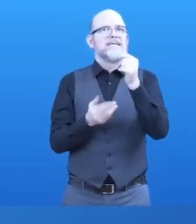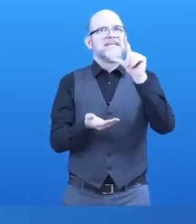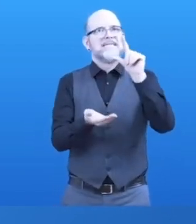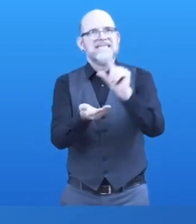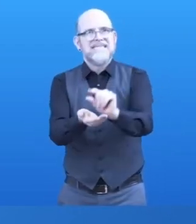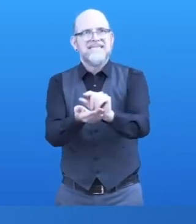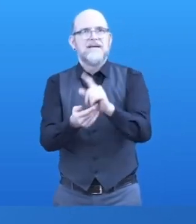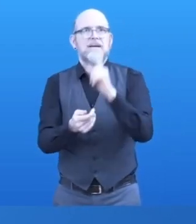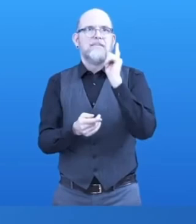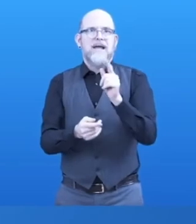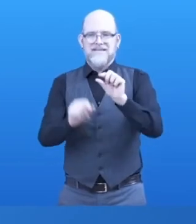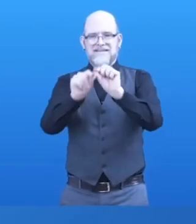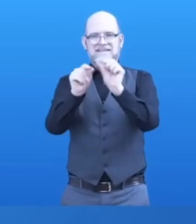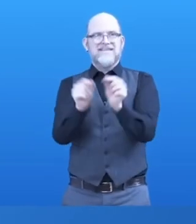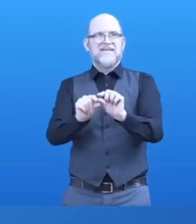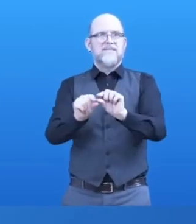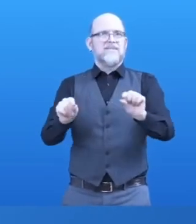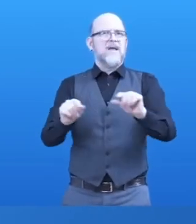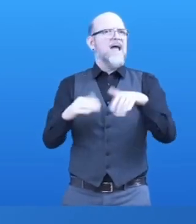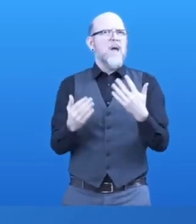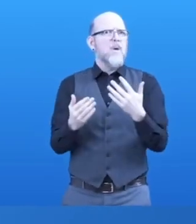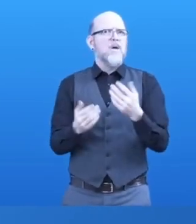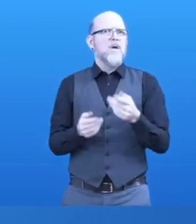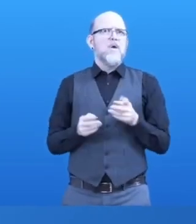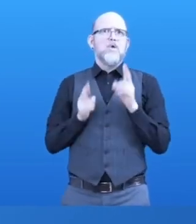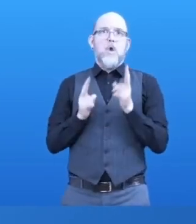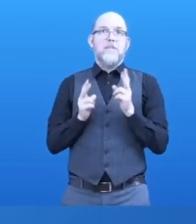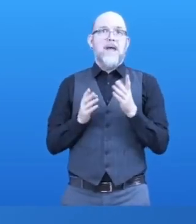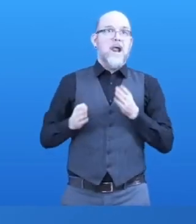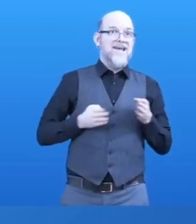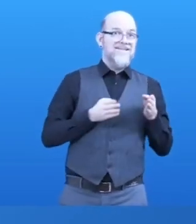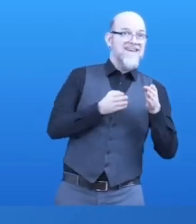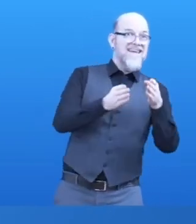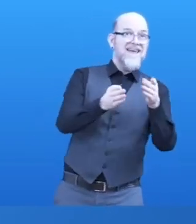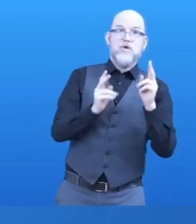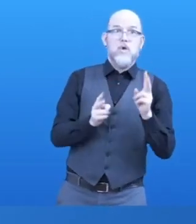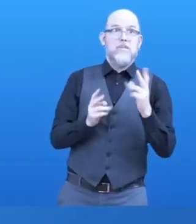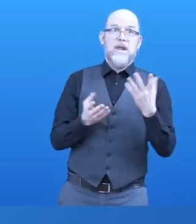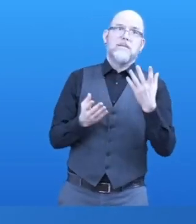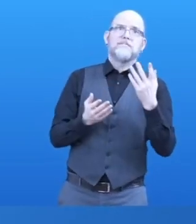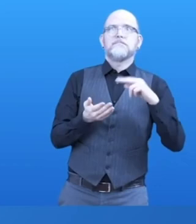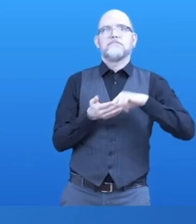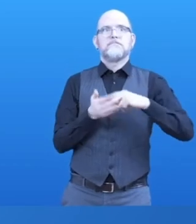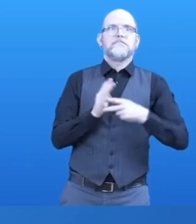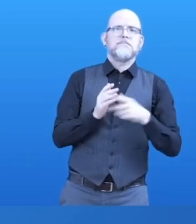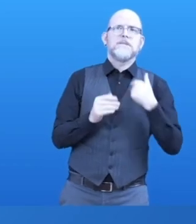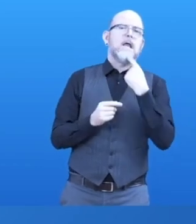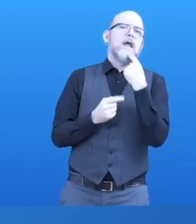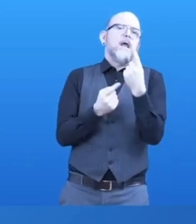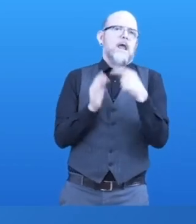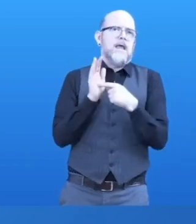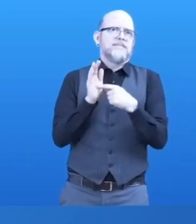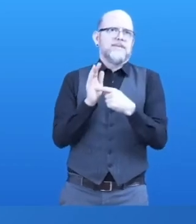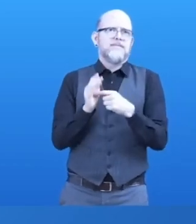the market in the usual way as all others have done before? Let's assume. Beginning 2026, we